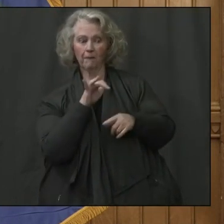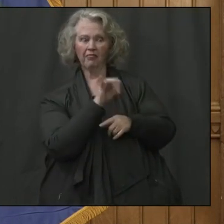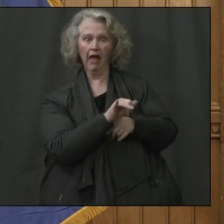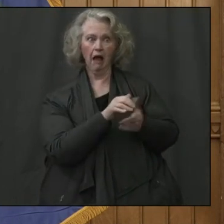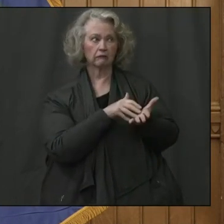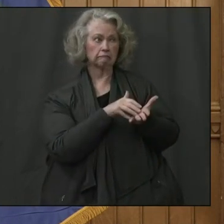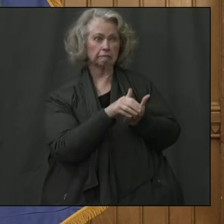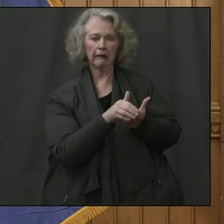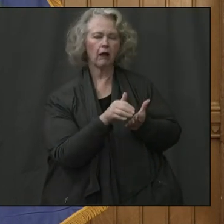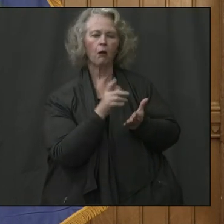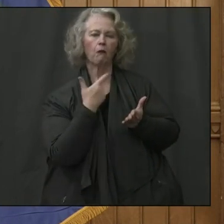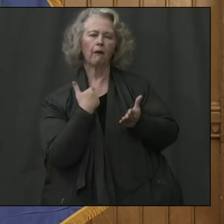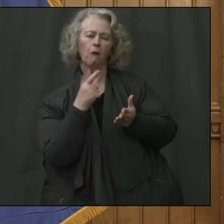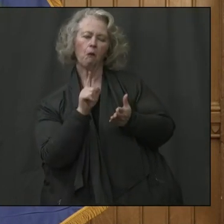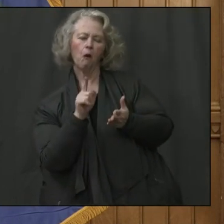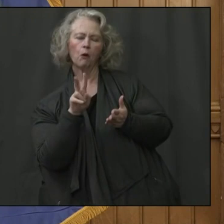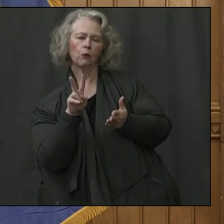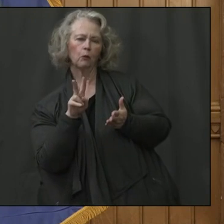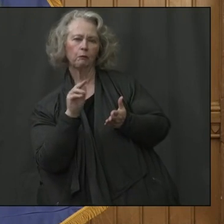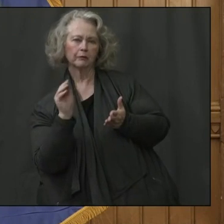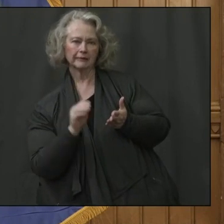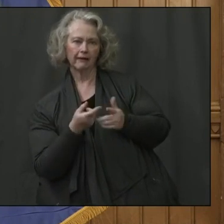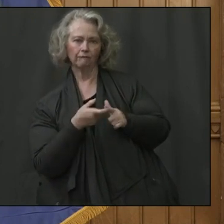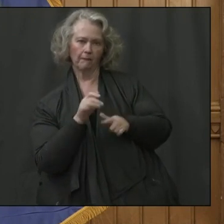to find that out hopefully within a week.